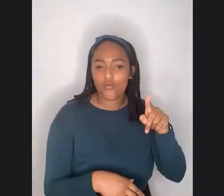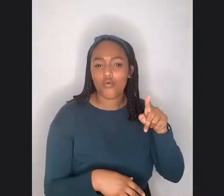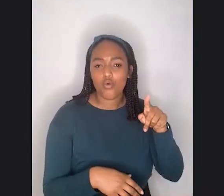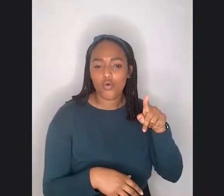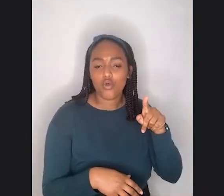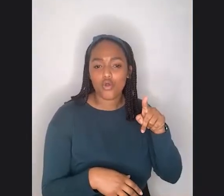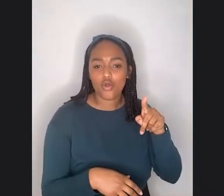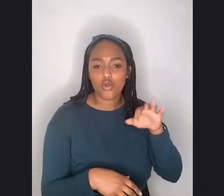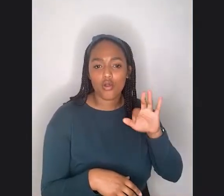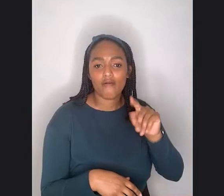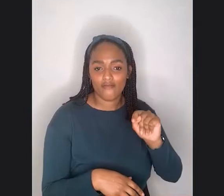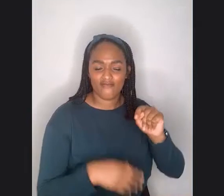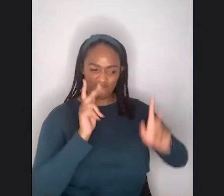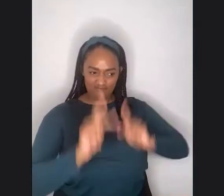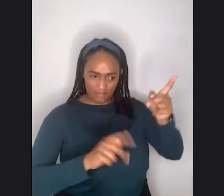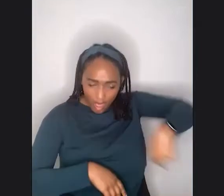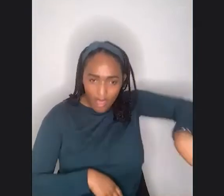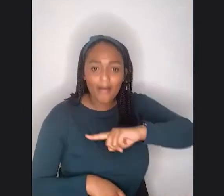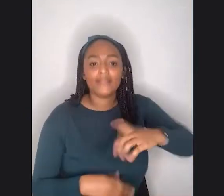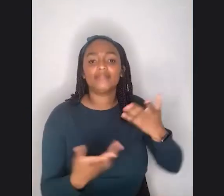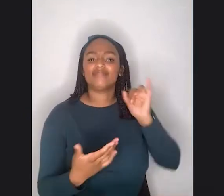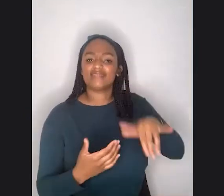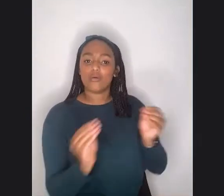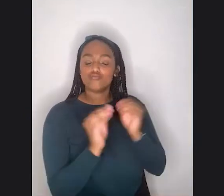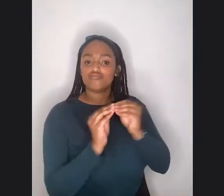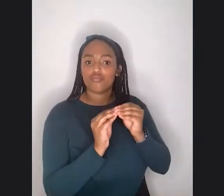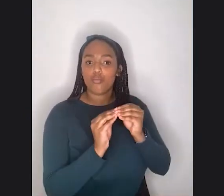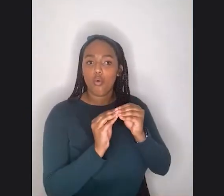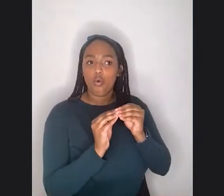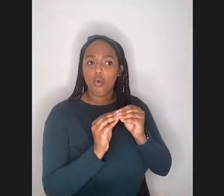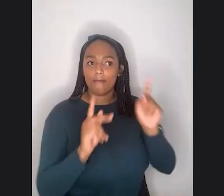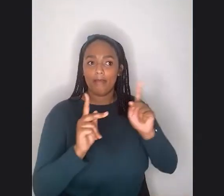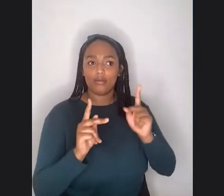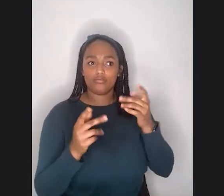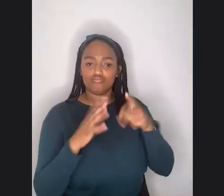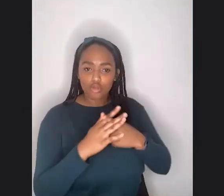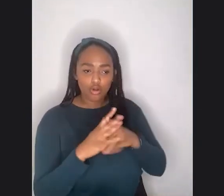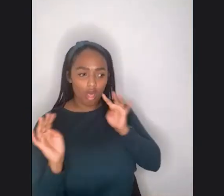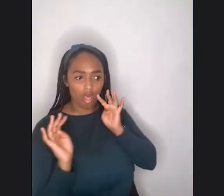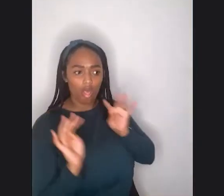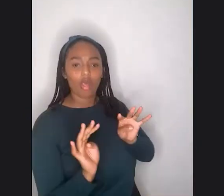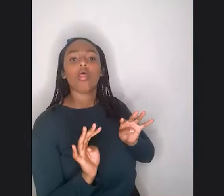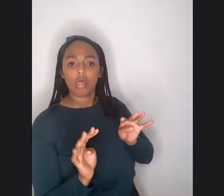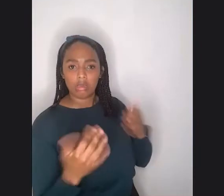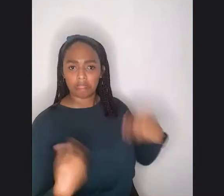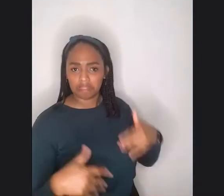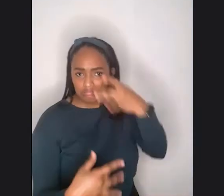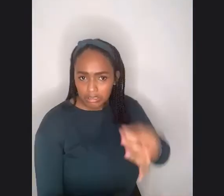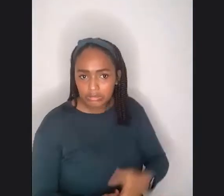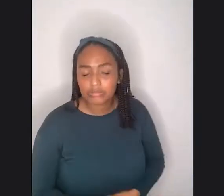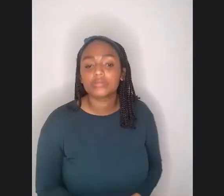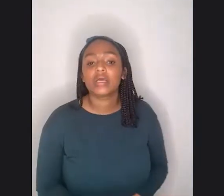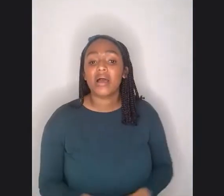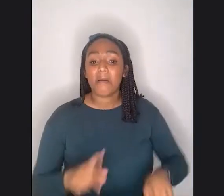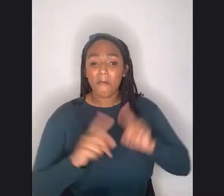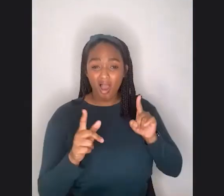um, I got a few other features, which were surprising. Um, but read is not much.